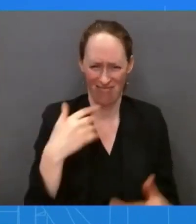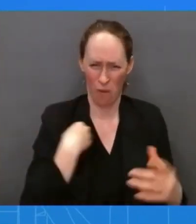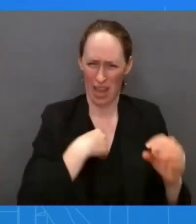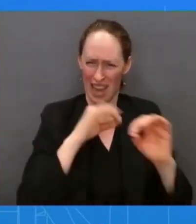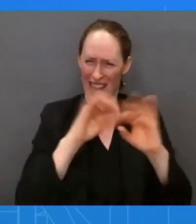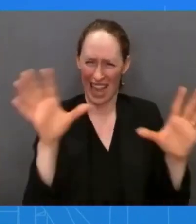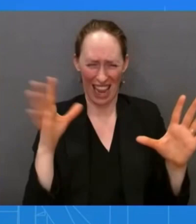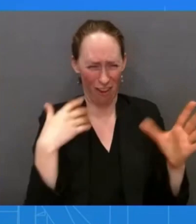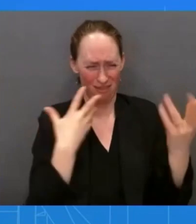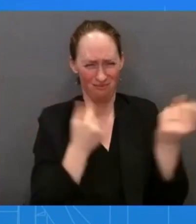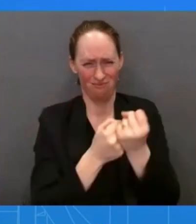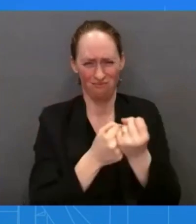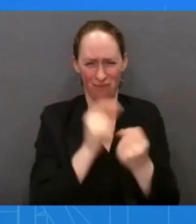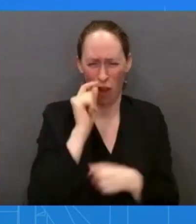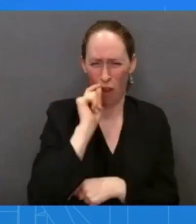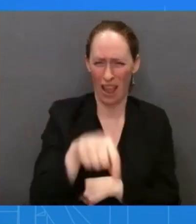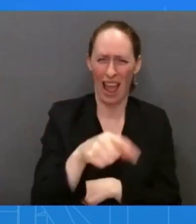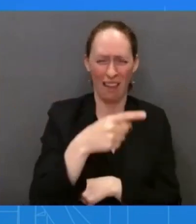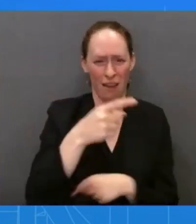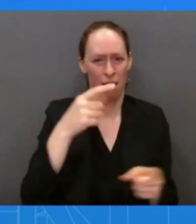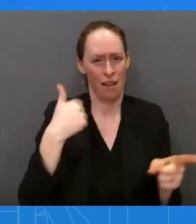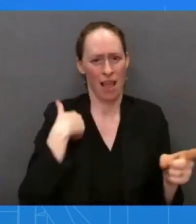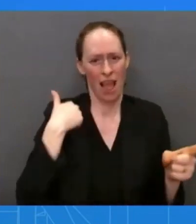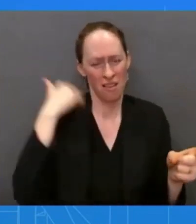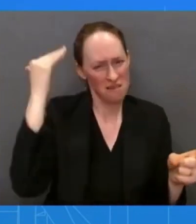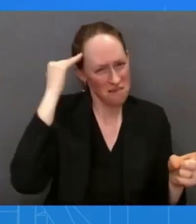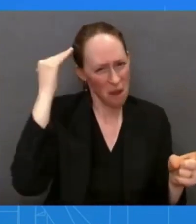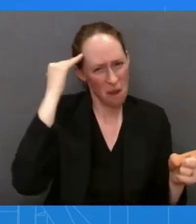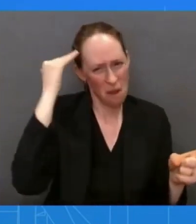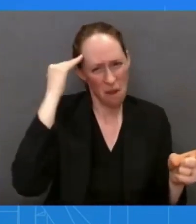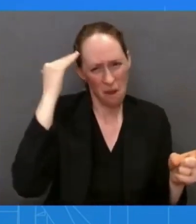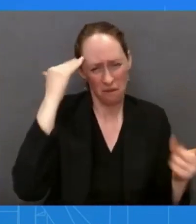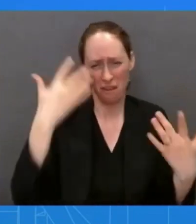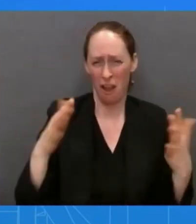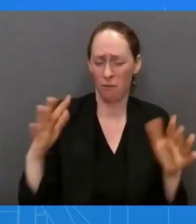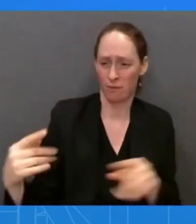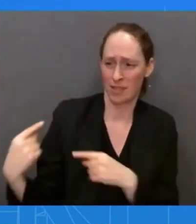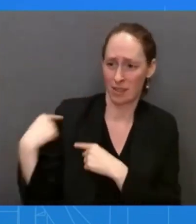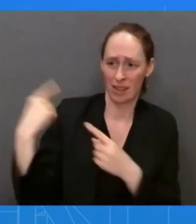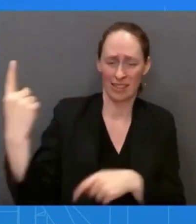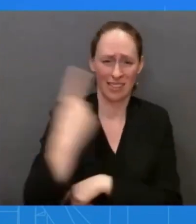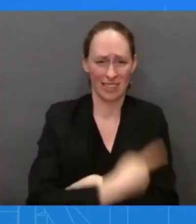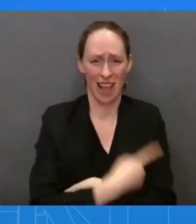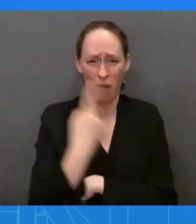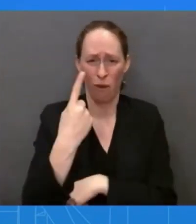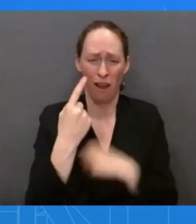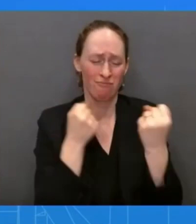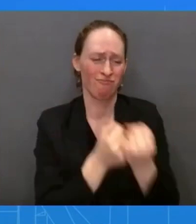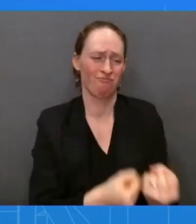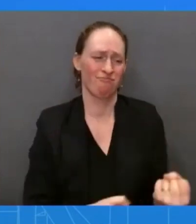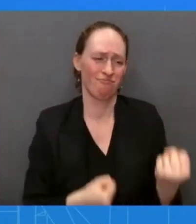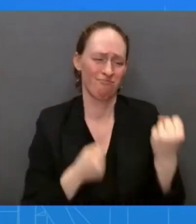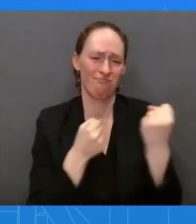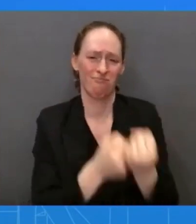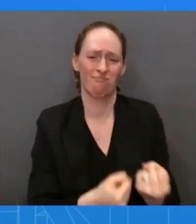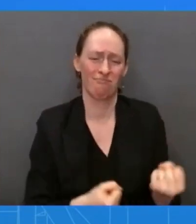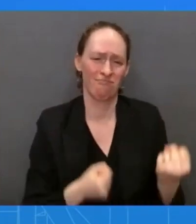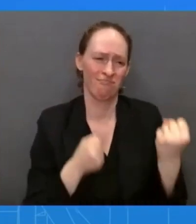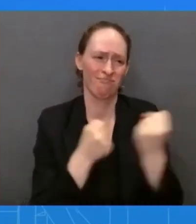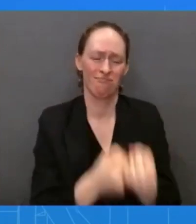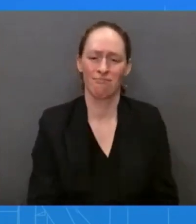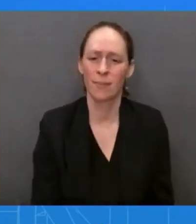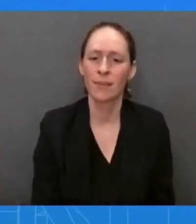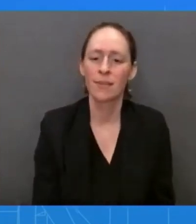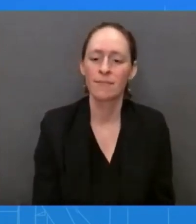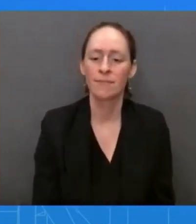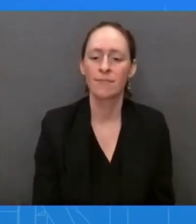beginning. And part of this Ukraine contact group, they have given millions of dollars in security assistance, as well as humanitarian